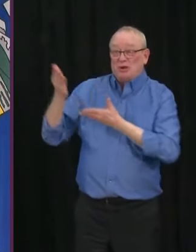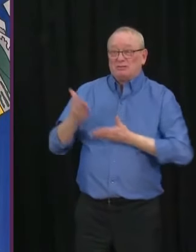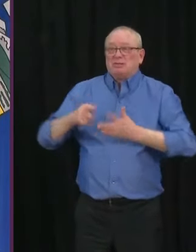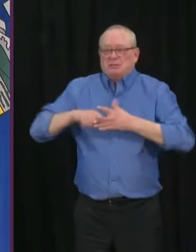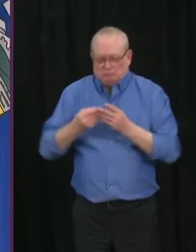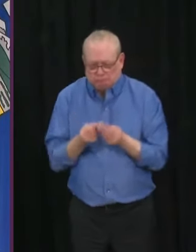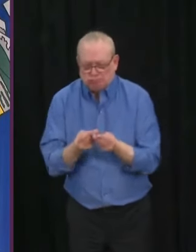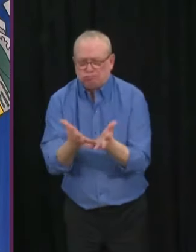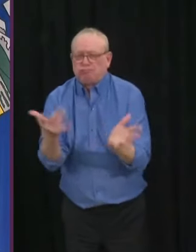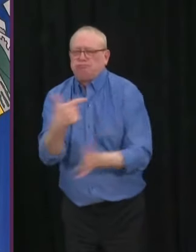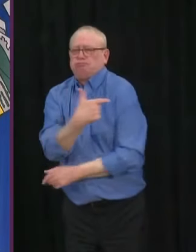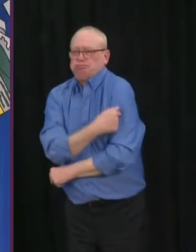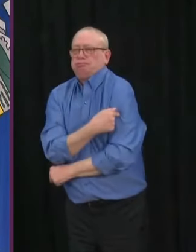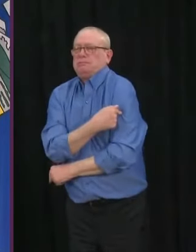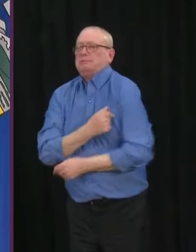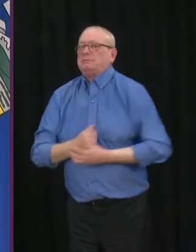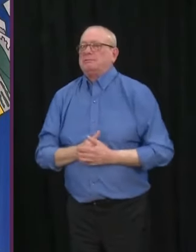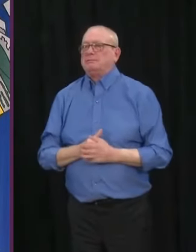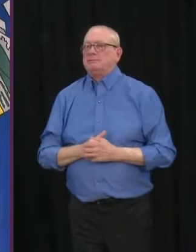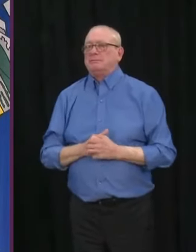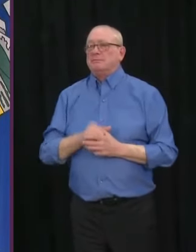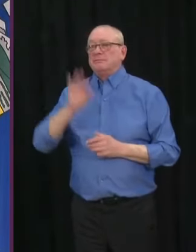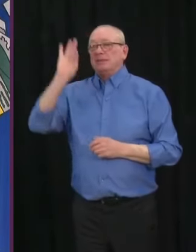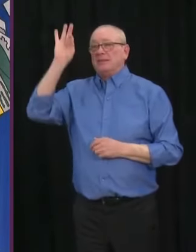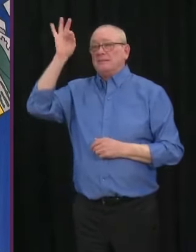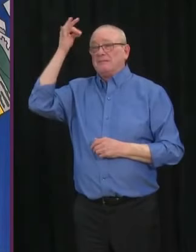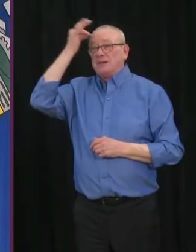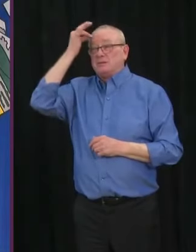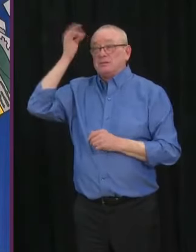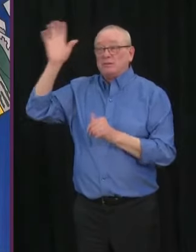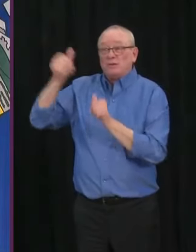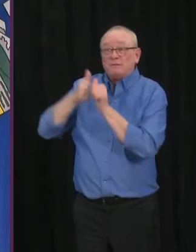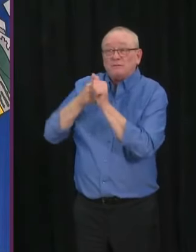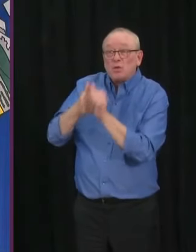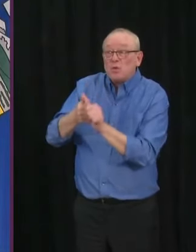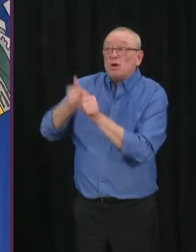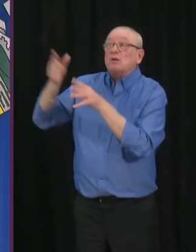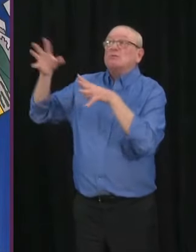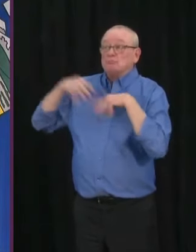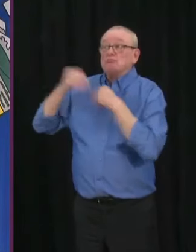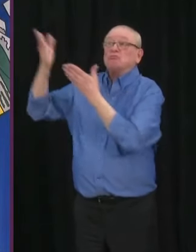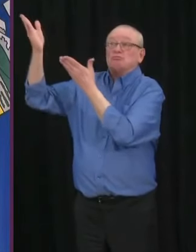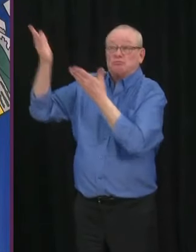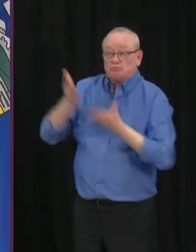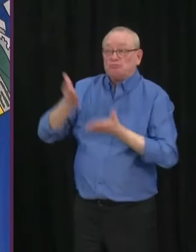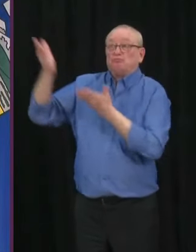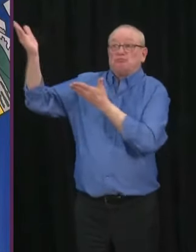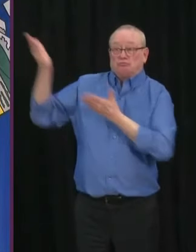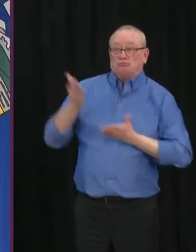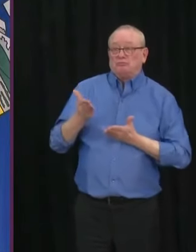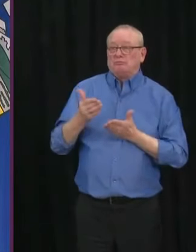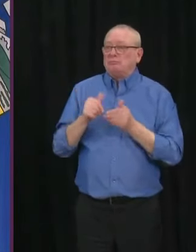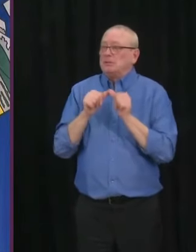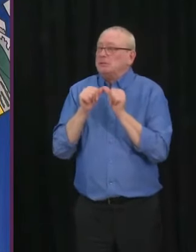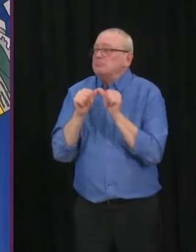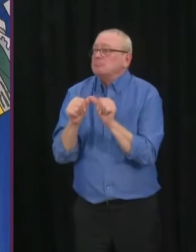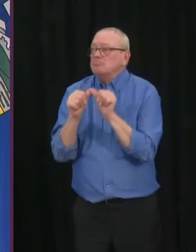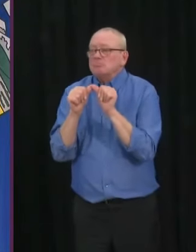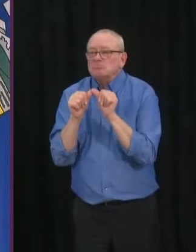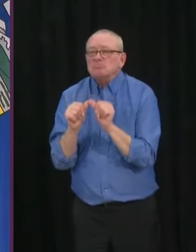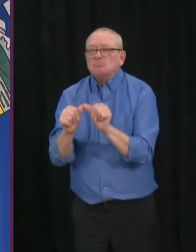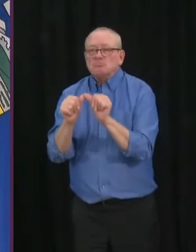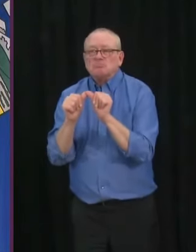So as long as the federal government continues to do, make sure, quite frankly, that Health Canada has the resources